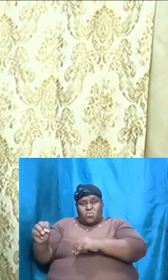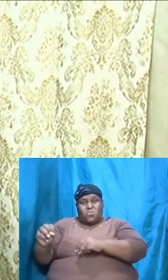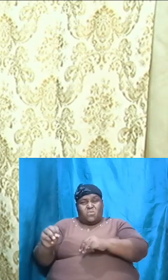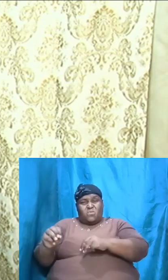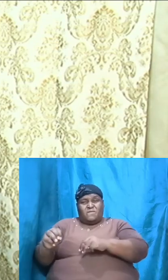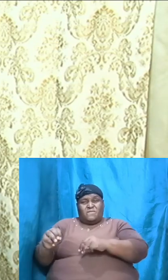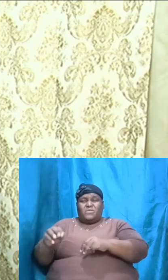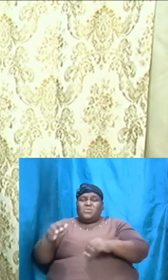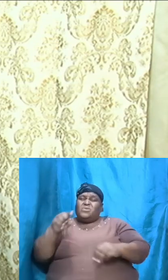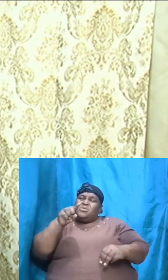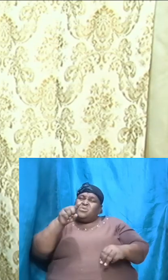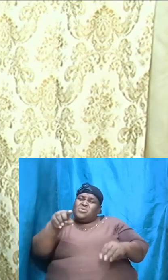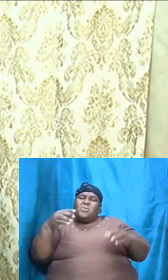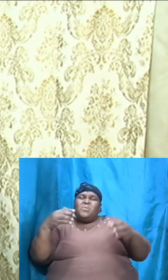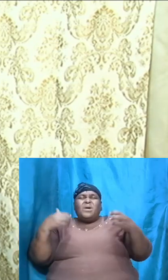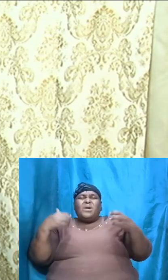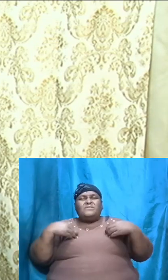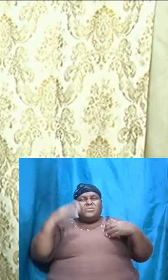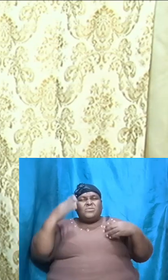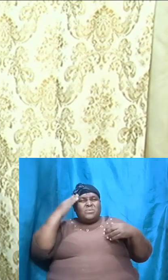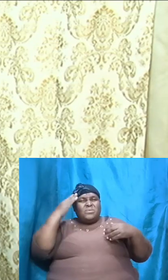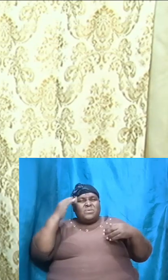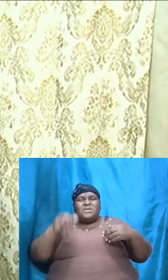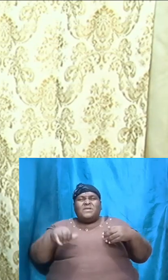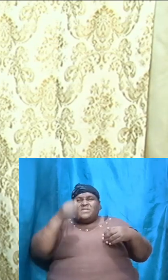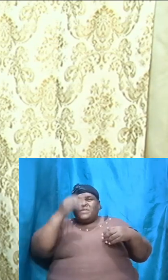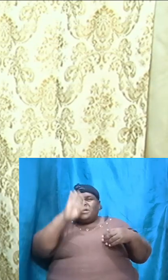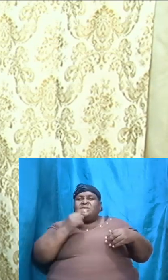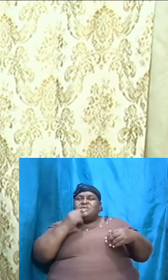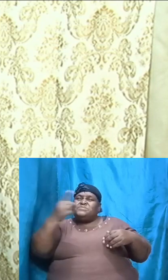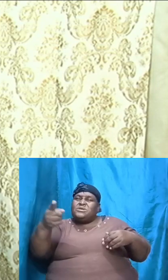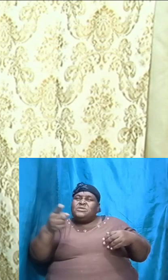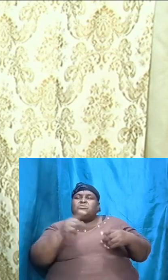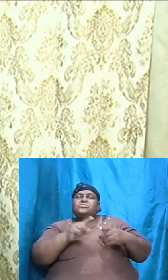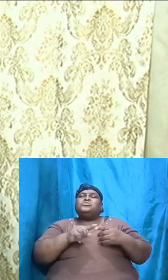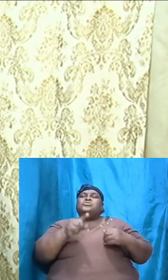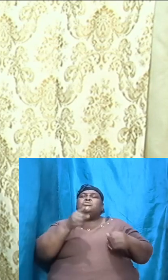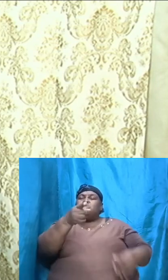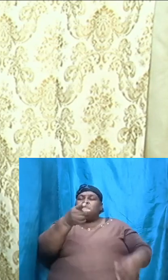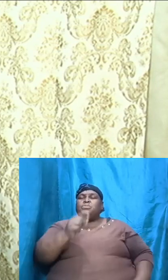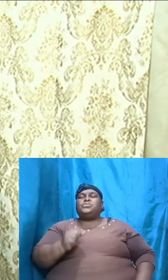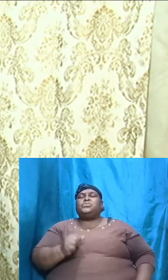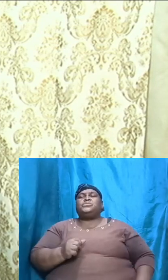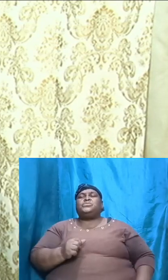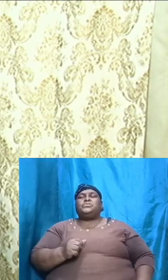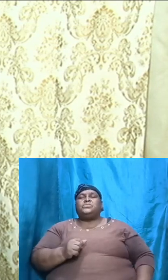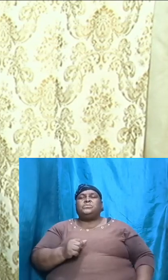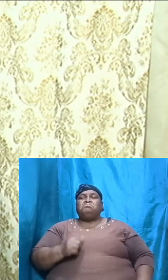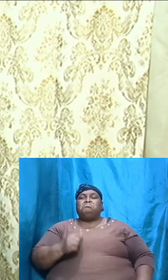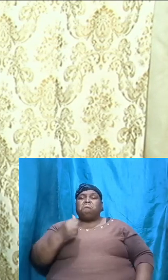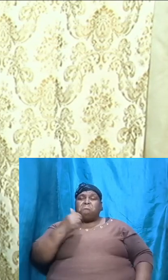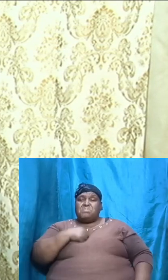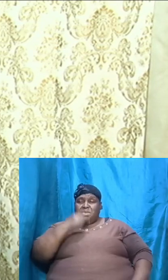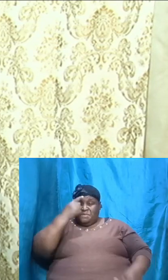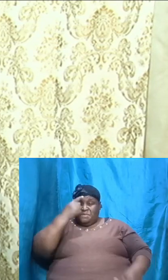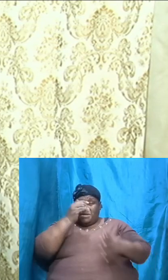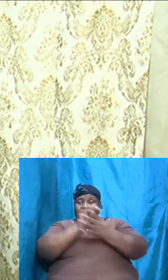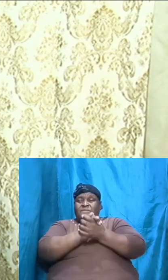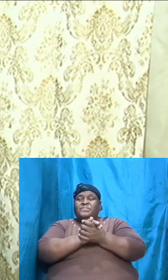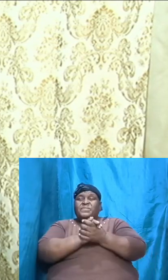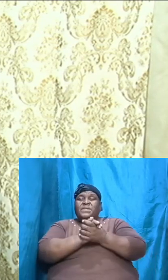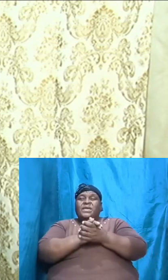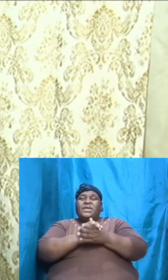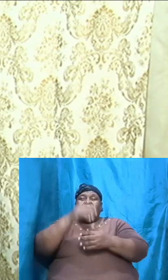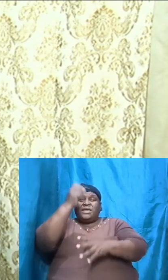you had to know that God was speaking to you and I do believe that Abraham